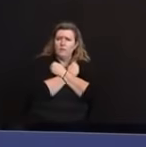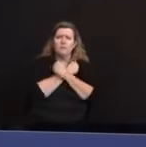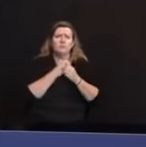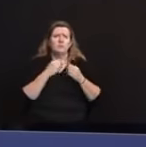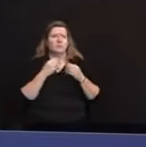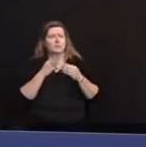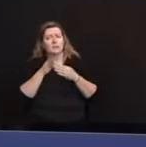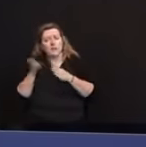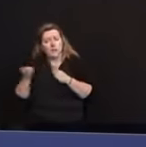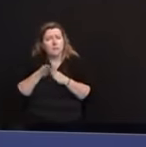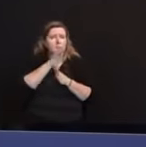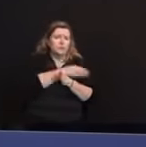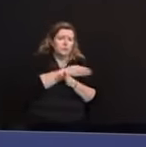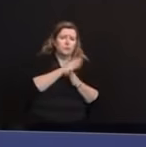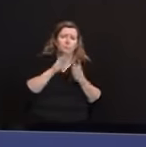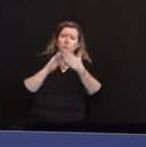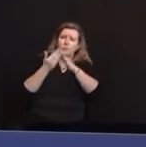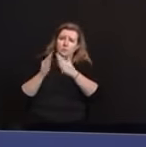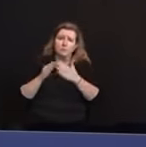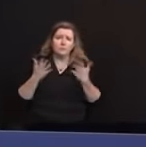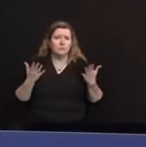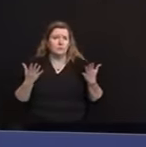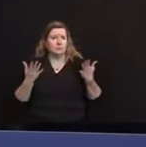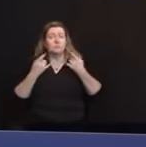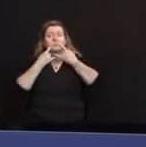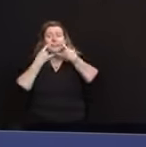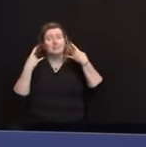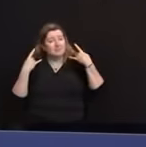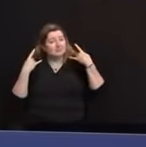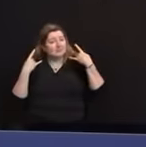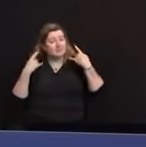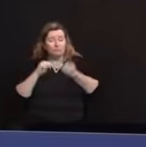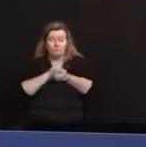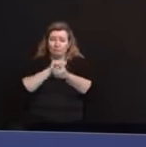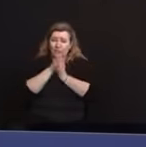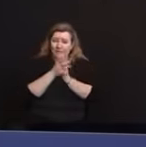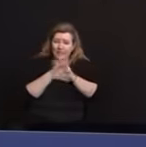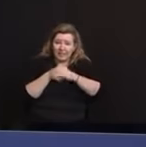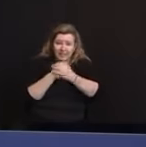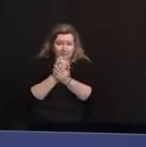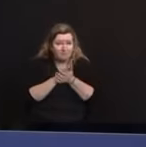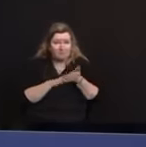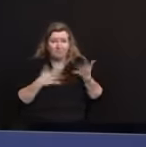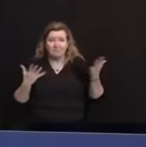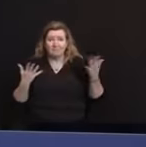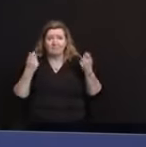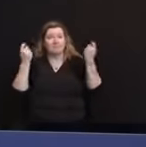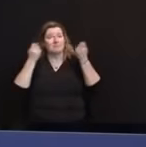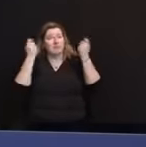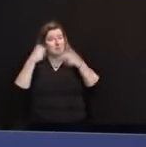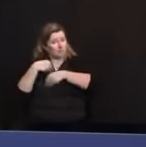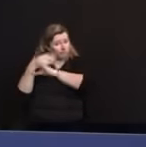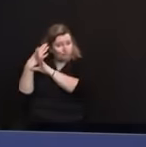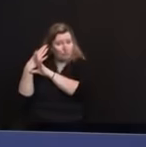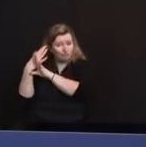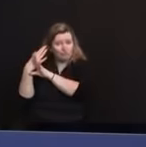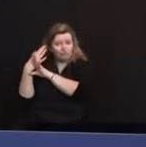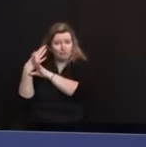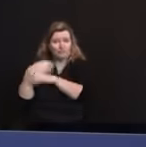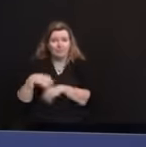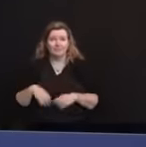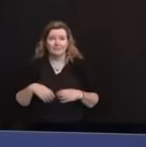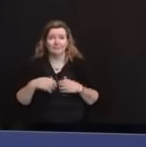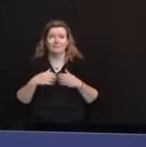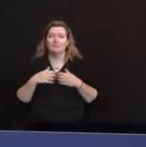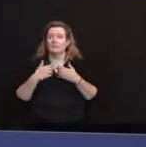So mask up, wash your hands frequently, celebrate remotely, avoid gatherings, and for each